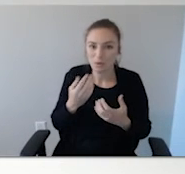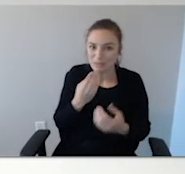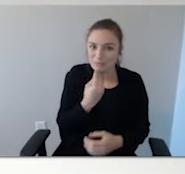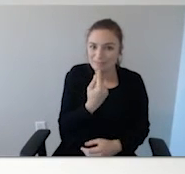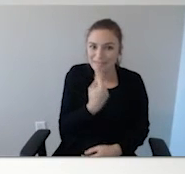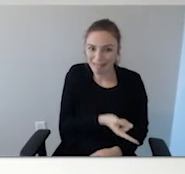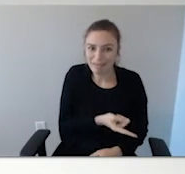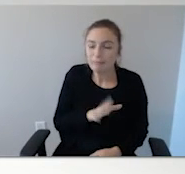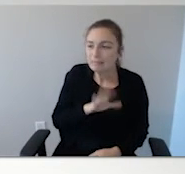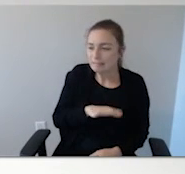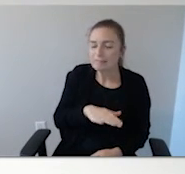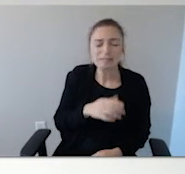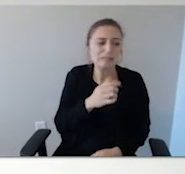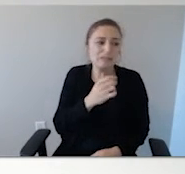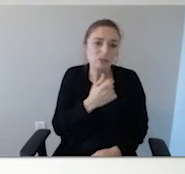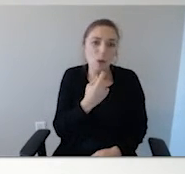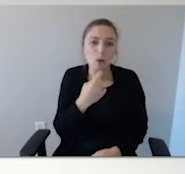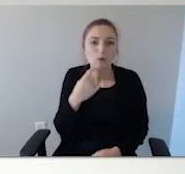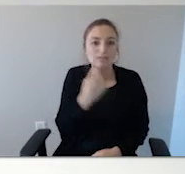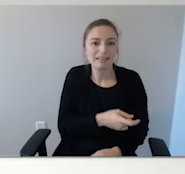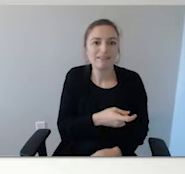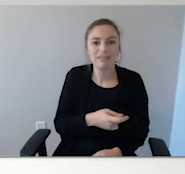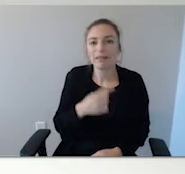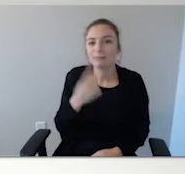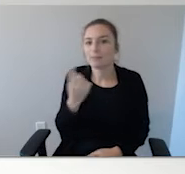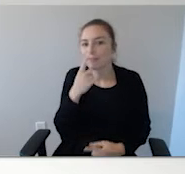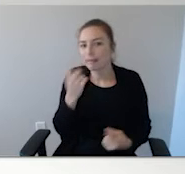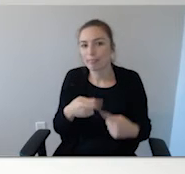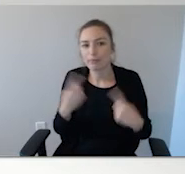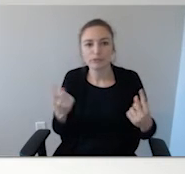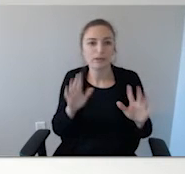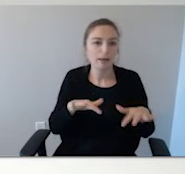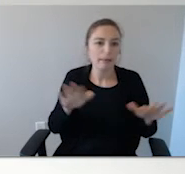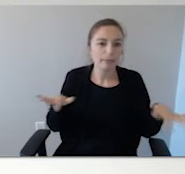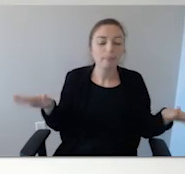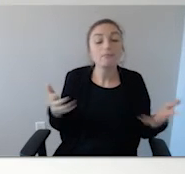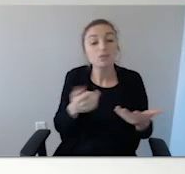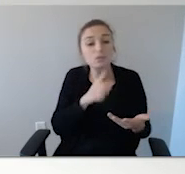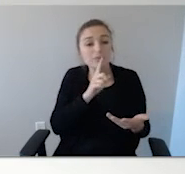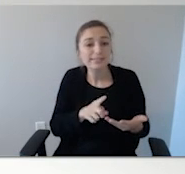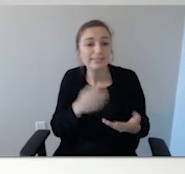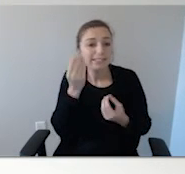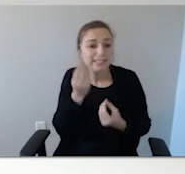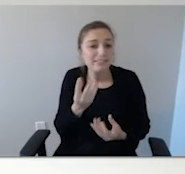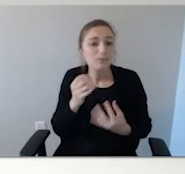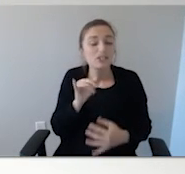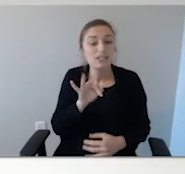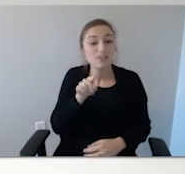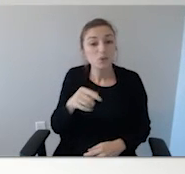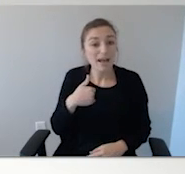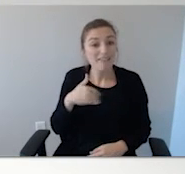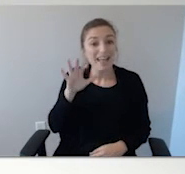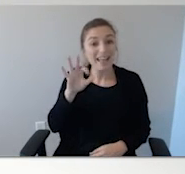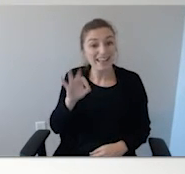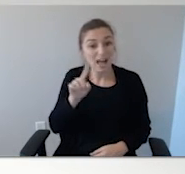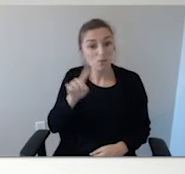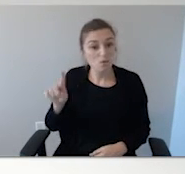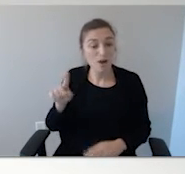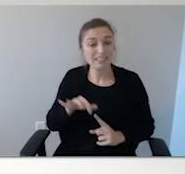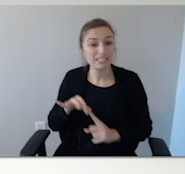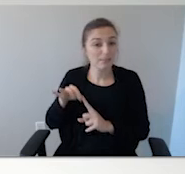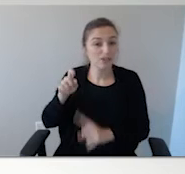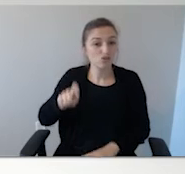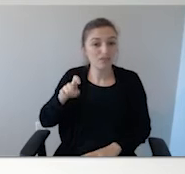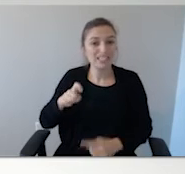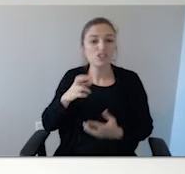to them so they're not giving them something they might be allergic to. So this is information that you want to have. If you have a 911 special needs registry